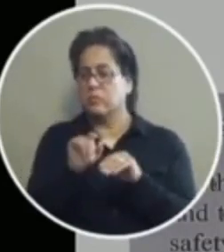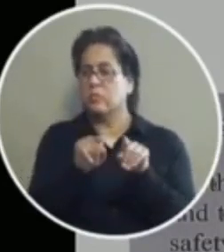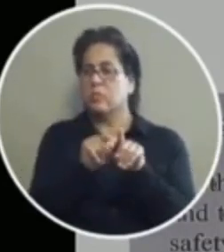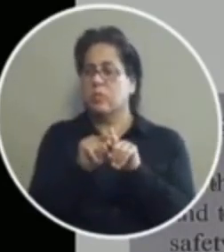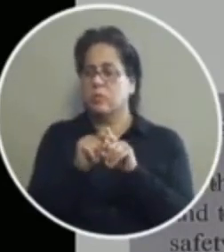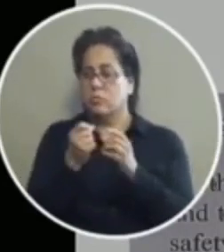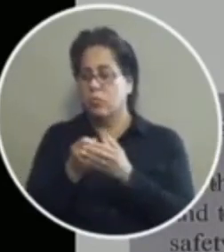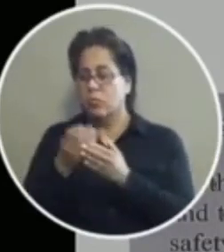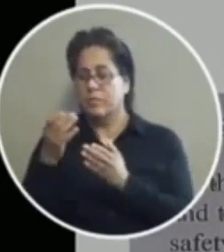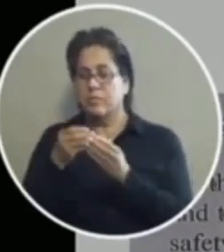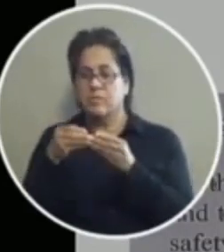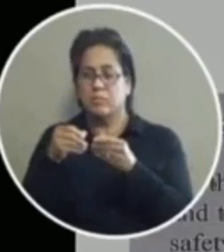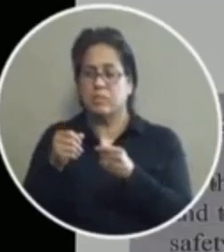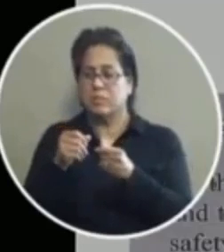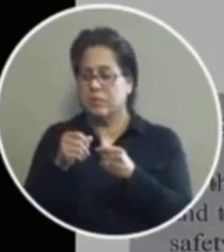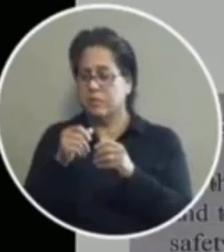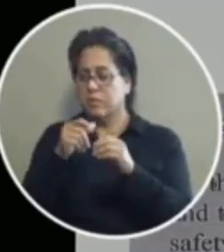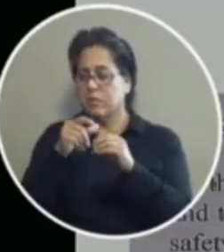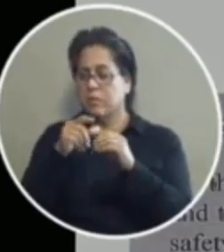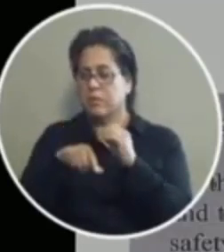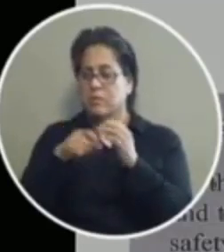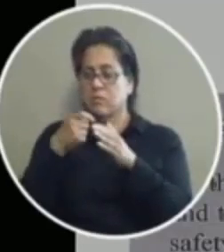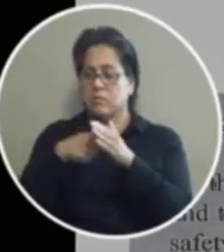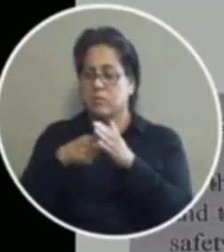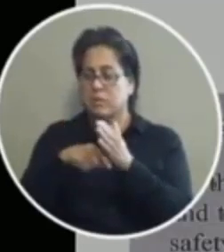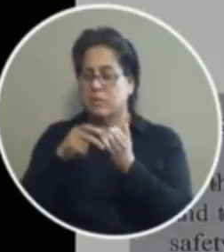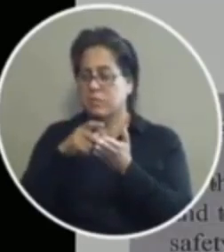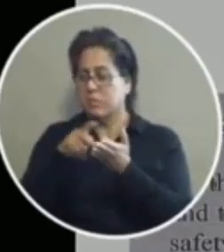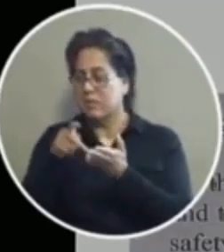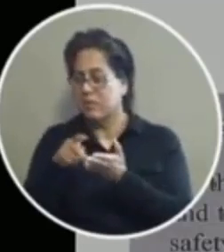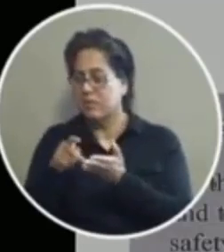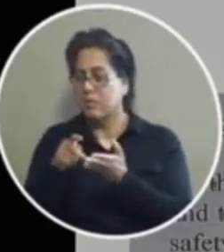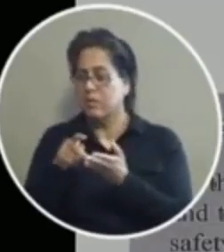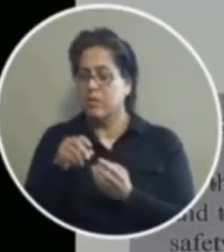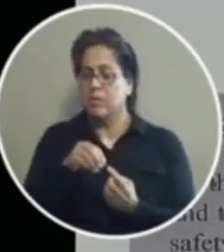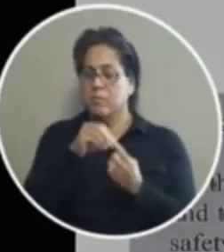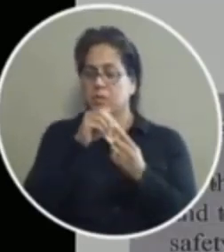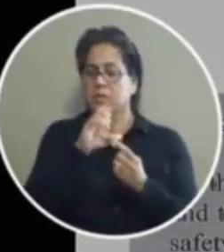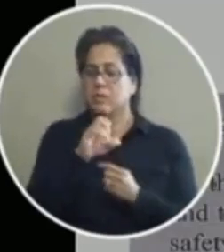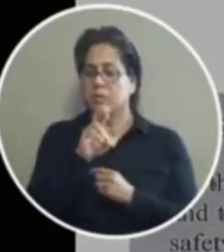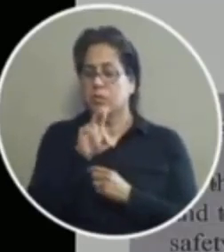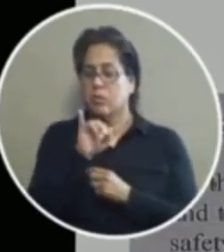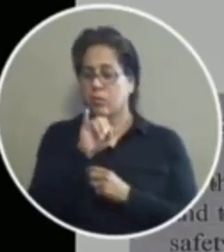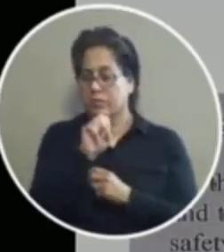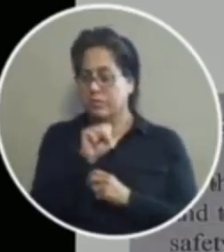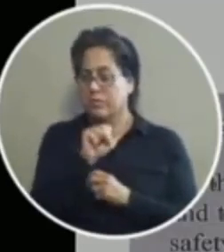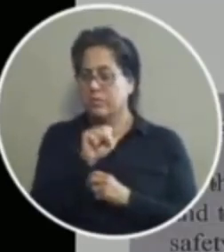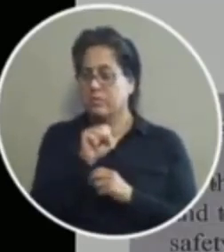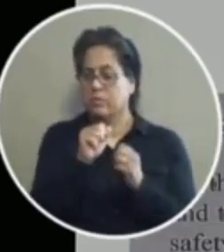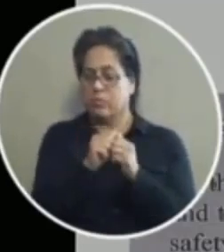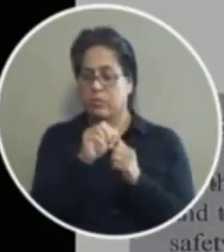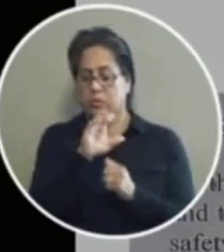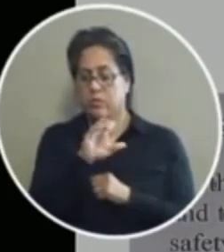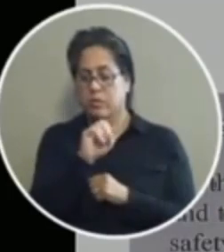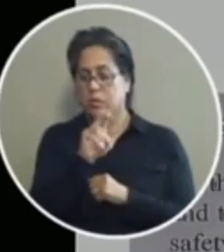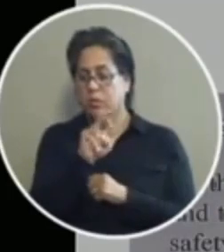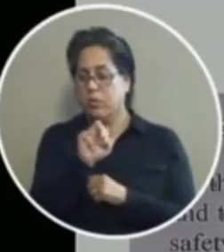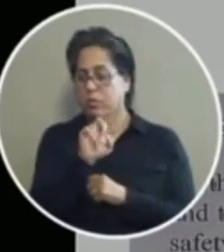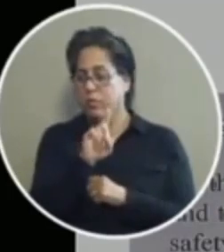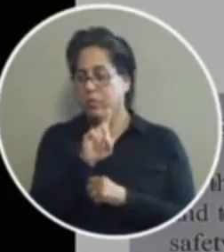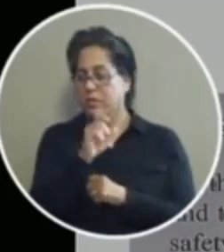wasteful spending of el paso taxpayer taxpayer funds especially during the crisis that we're experiencing with covid 19.